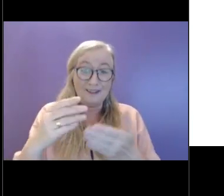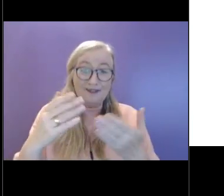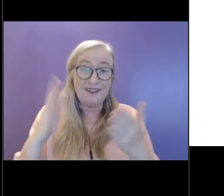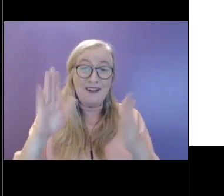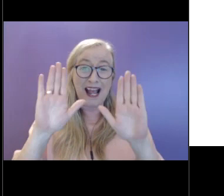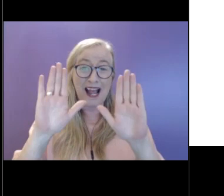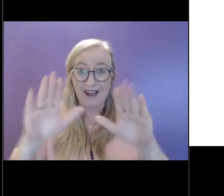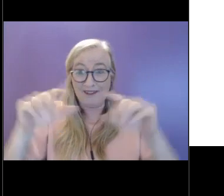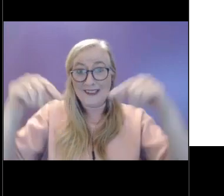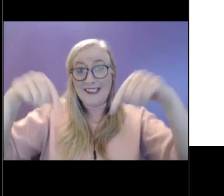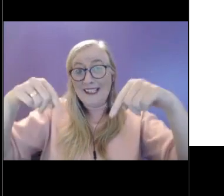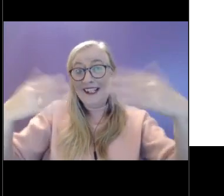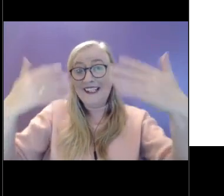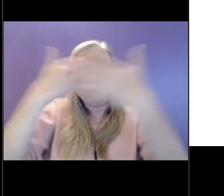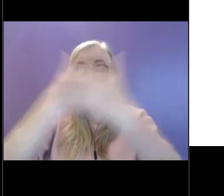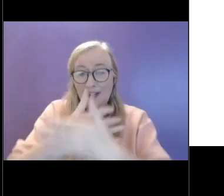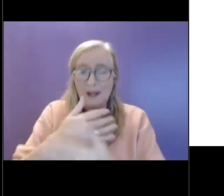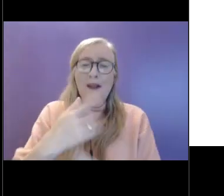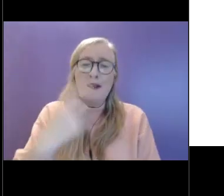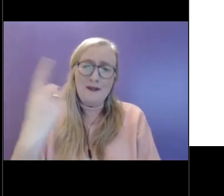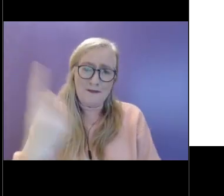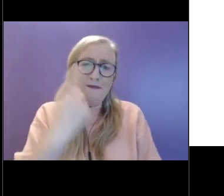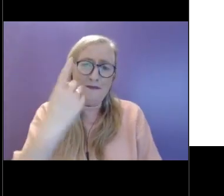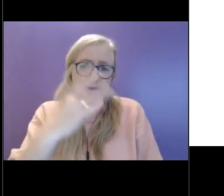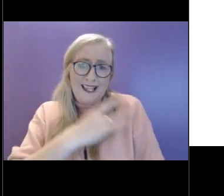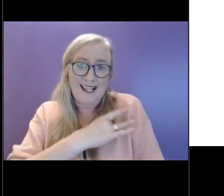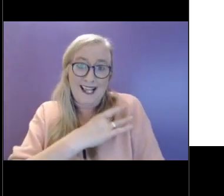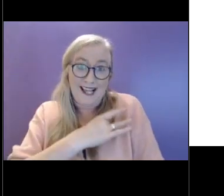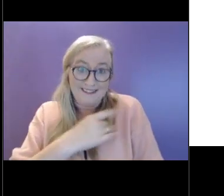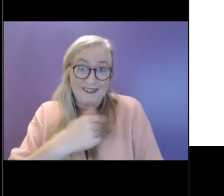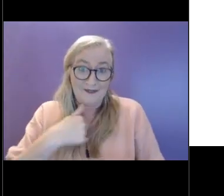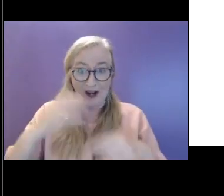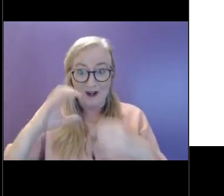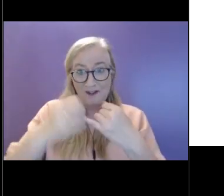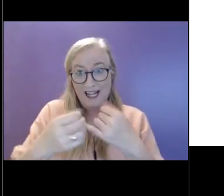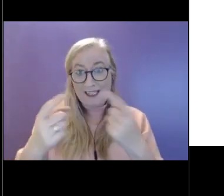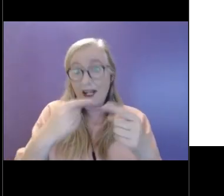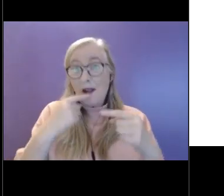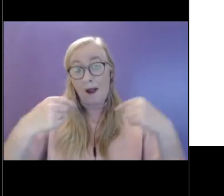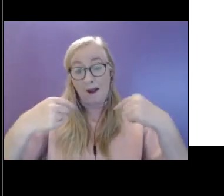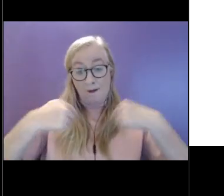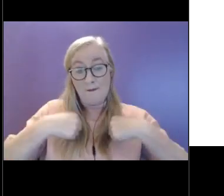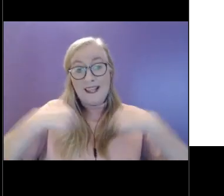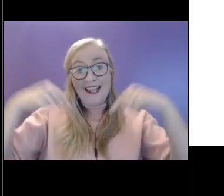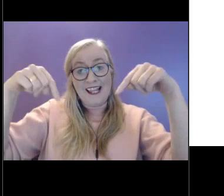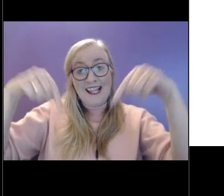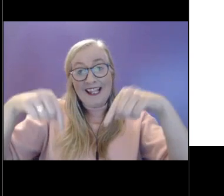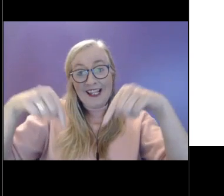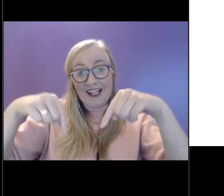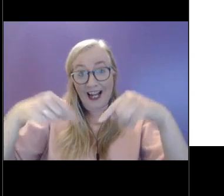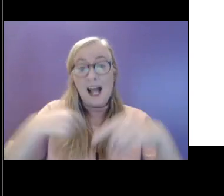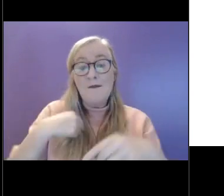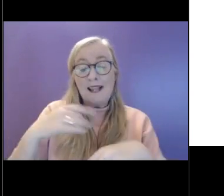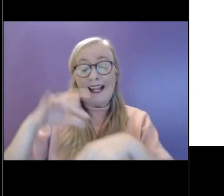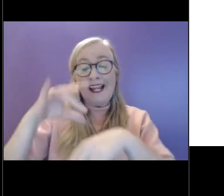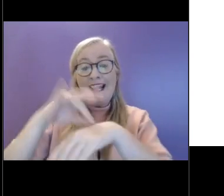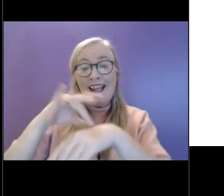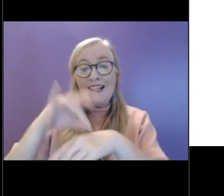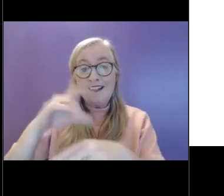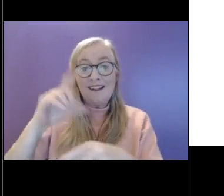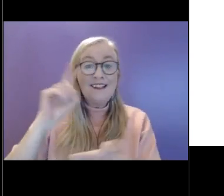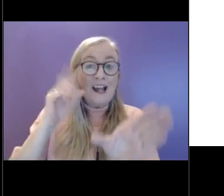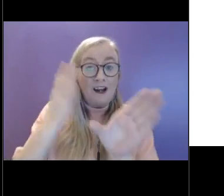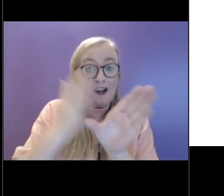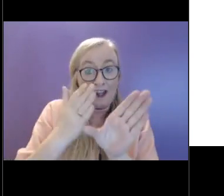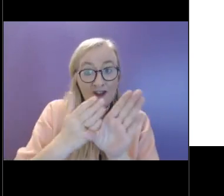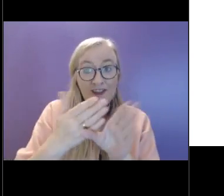ourselves. So we're trying to do that as well as we're sitting here. And so I'm coming to this also, I think a psychologist, clinical manager and